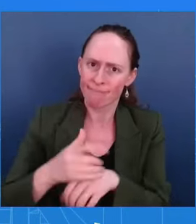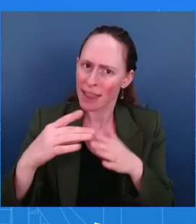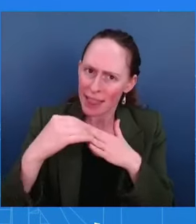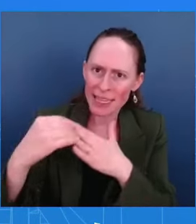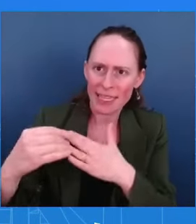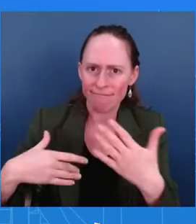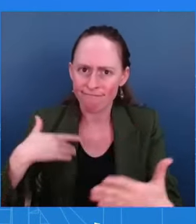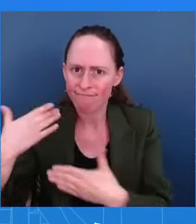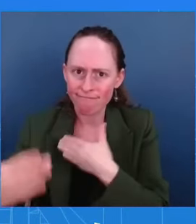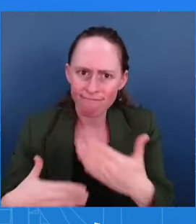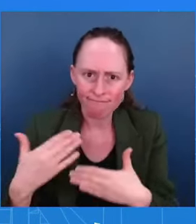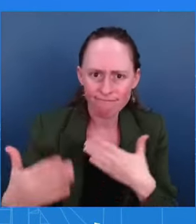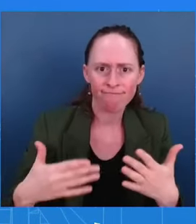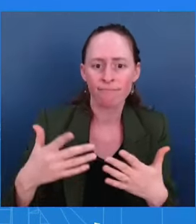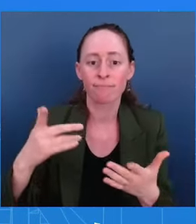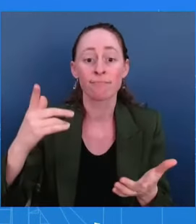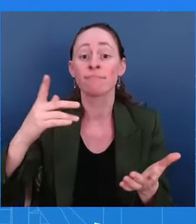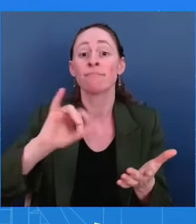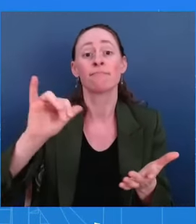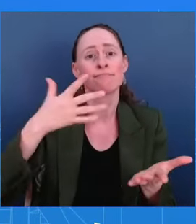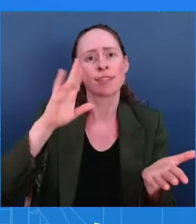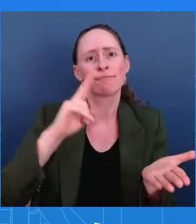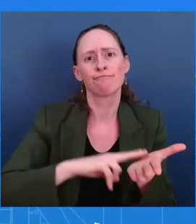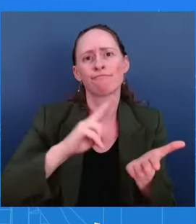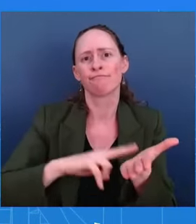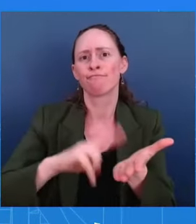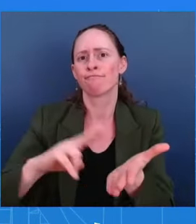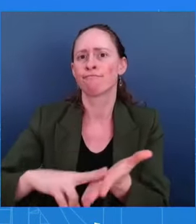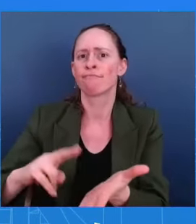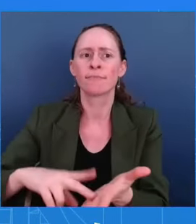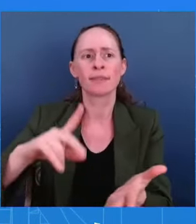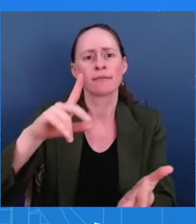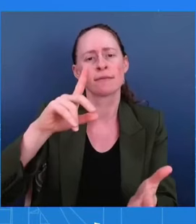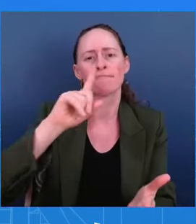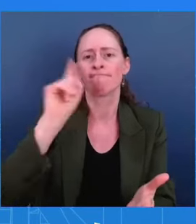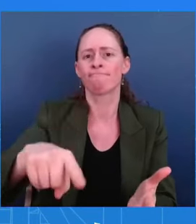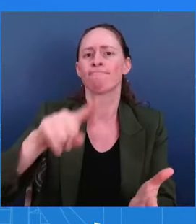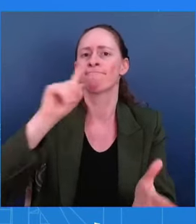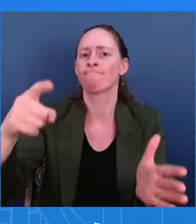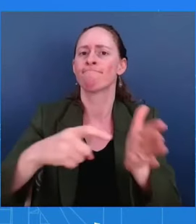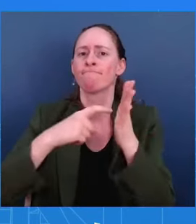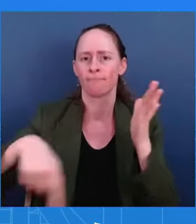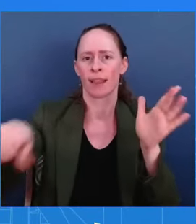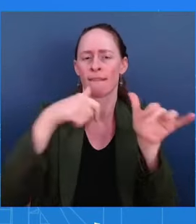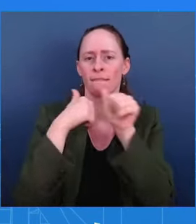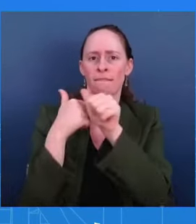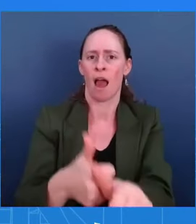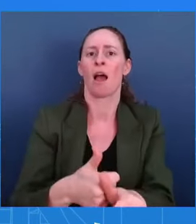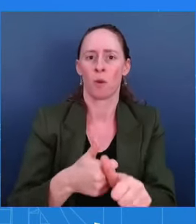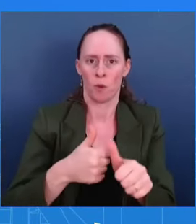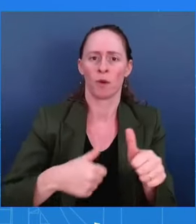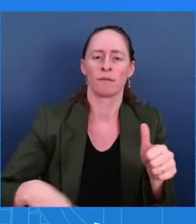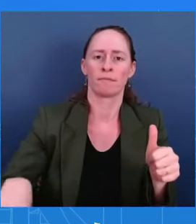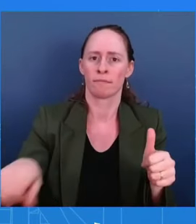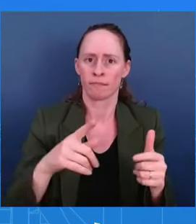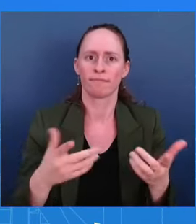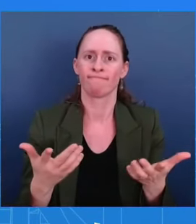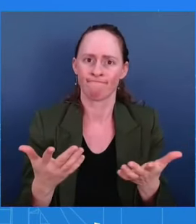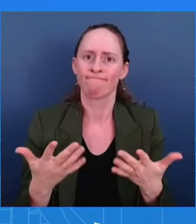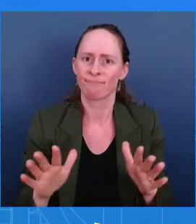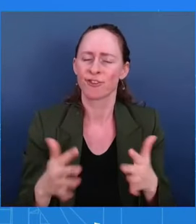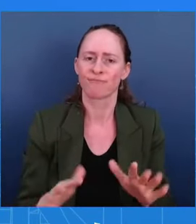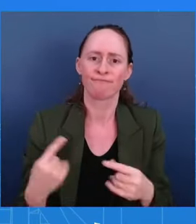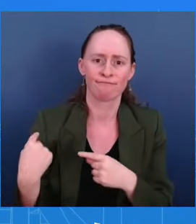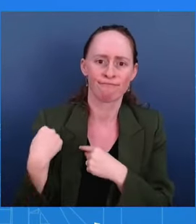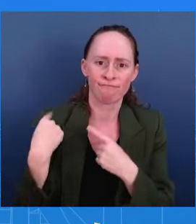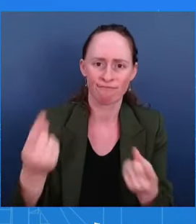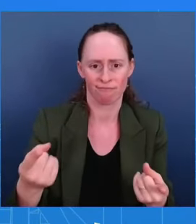the law to make sure they're rapidly being executed but also to help families and communities. And